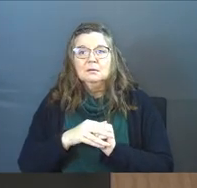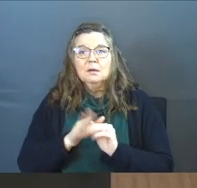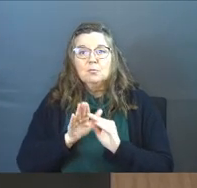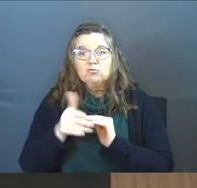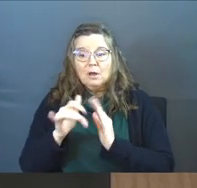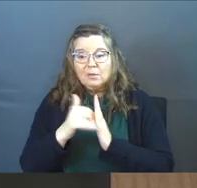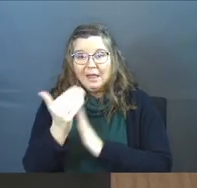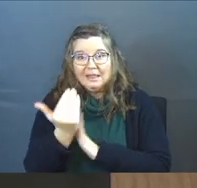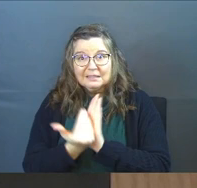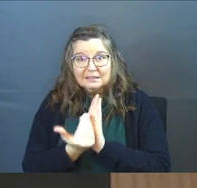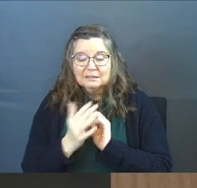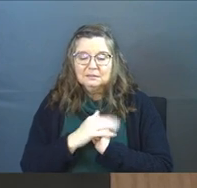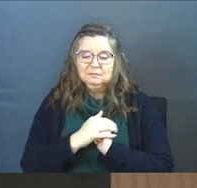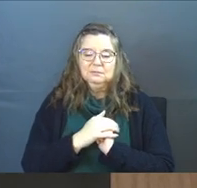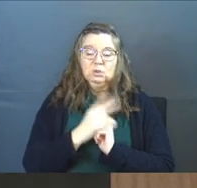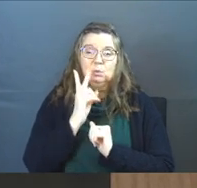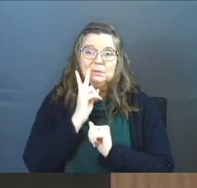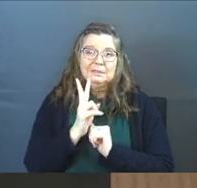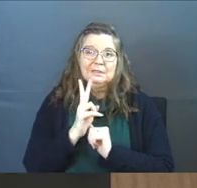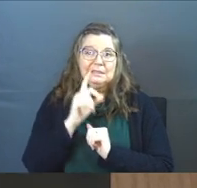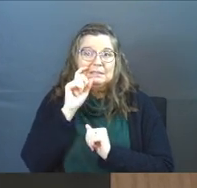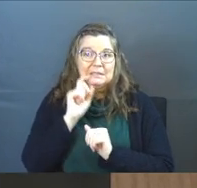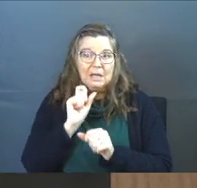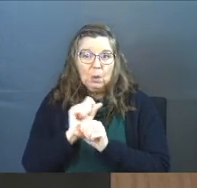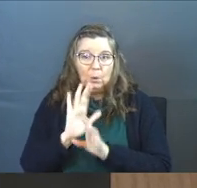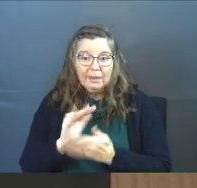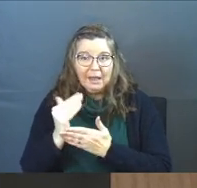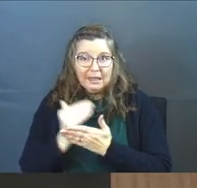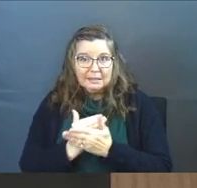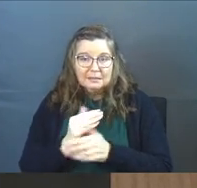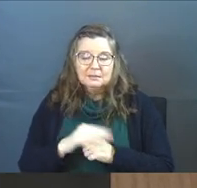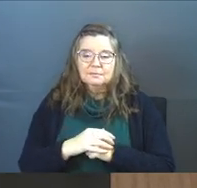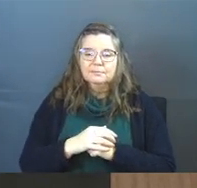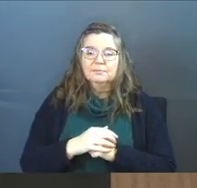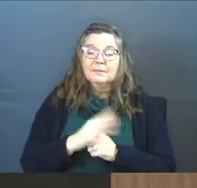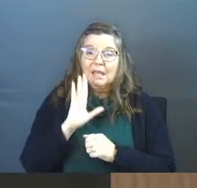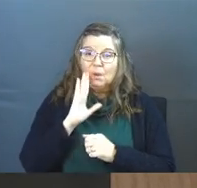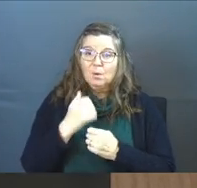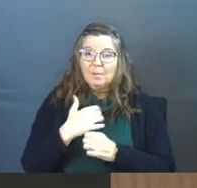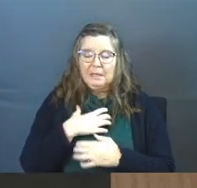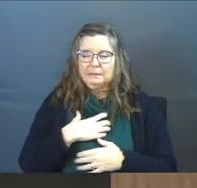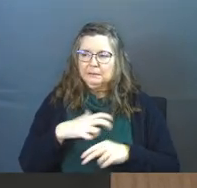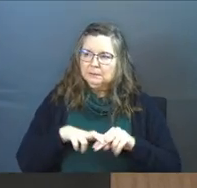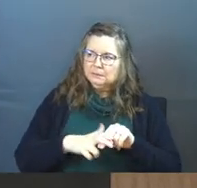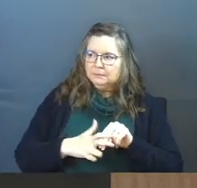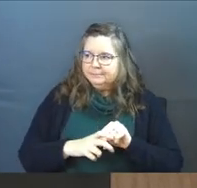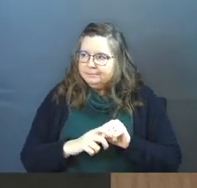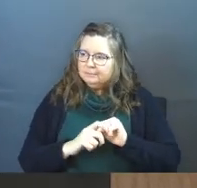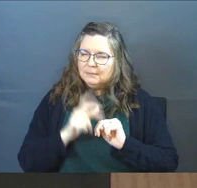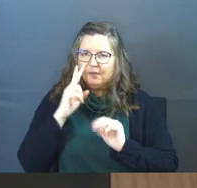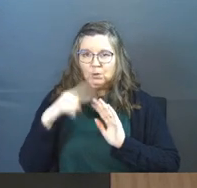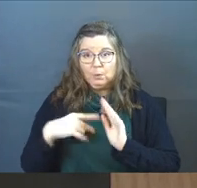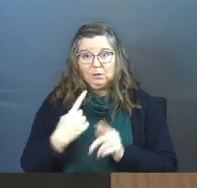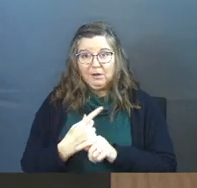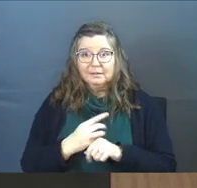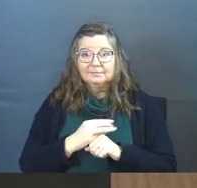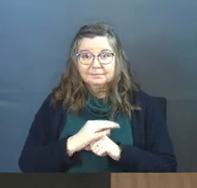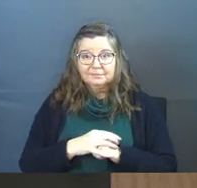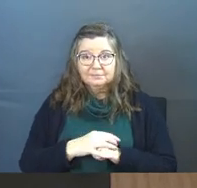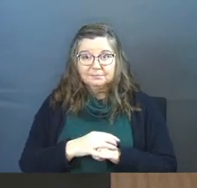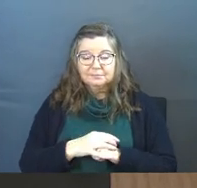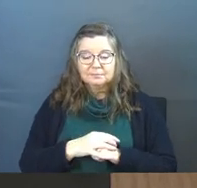in that list. You're going to see sex workers in that list. It's going to make you uncomfortable if you read it right.